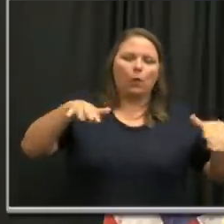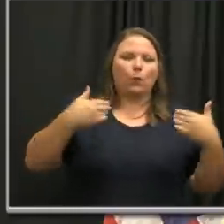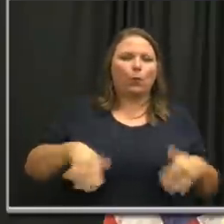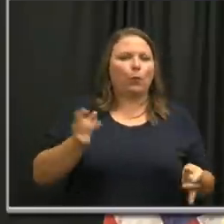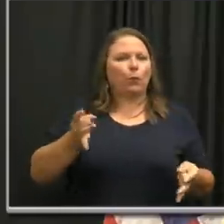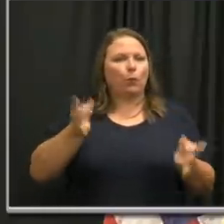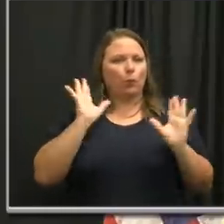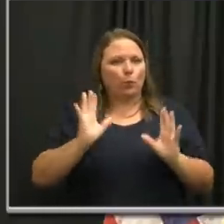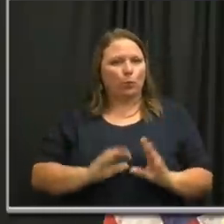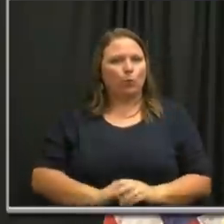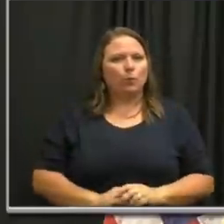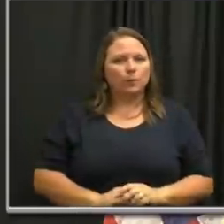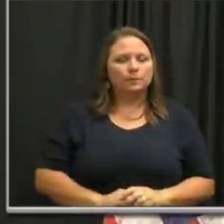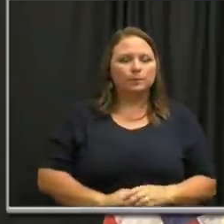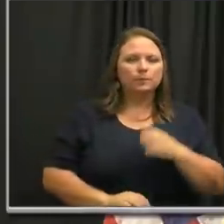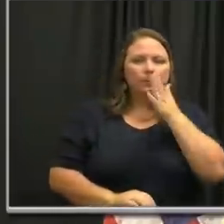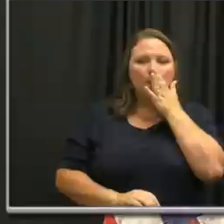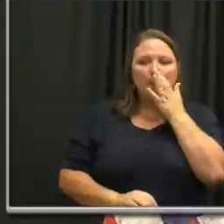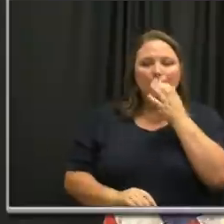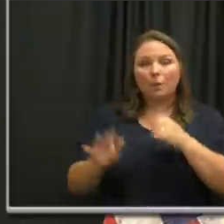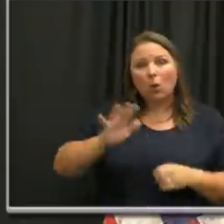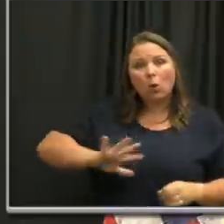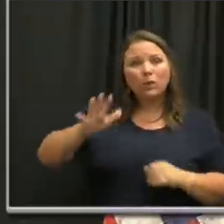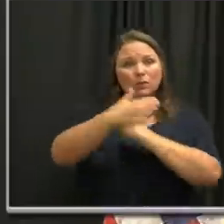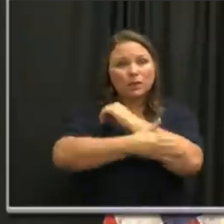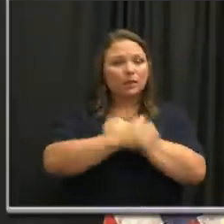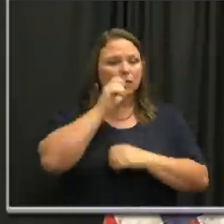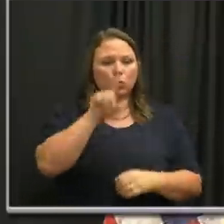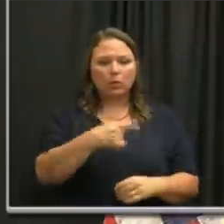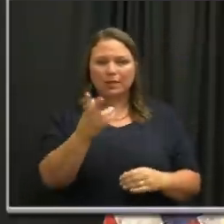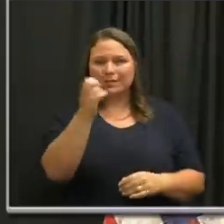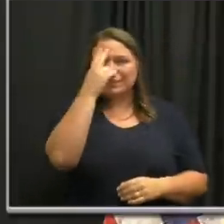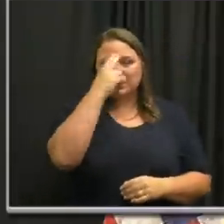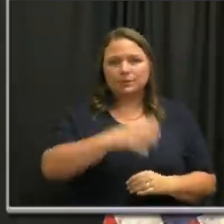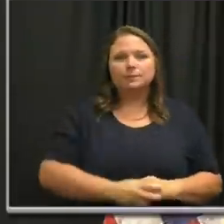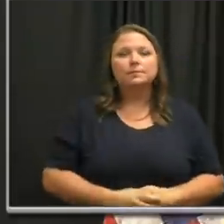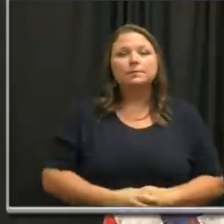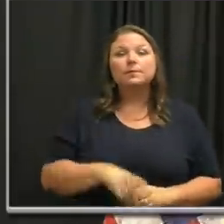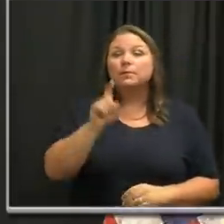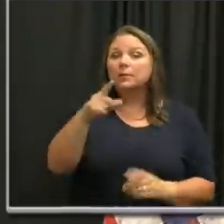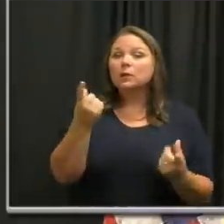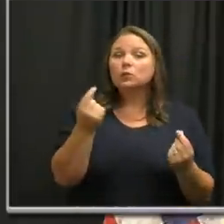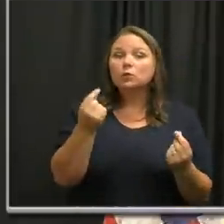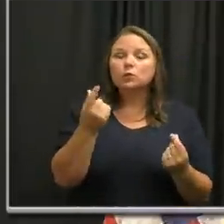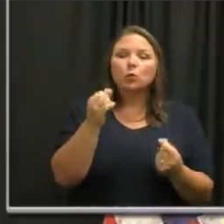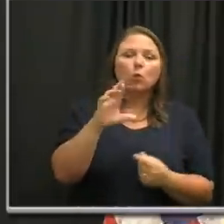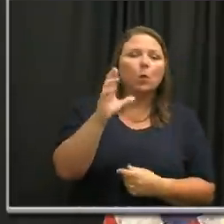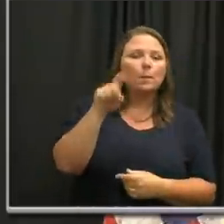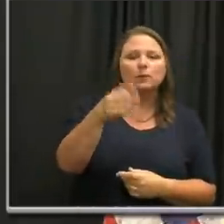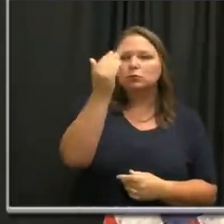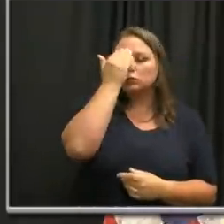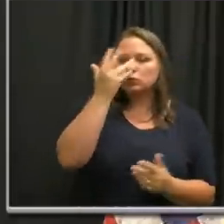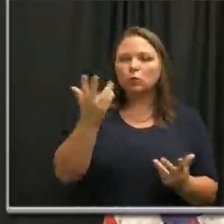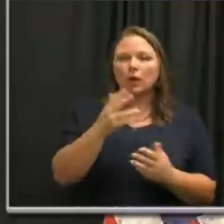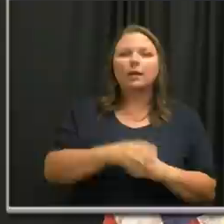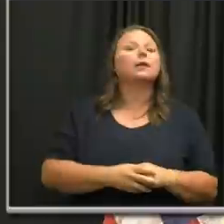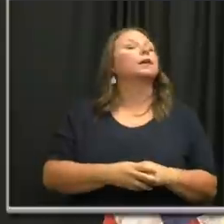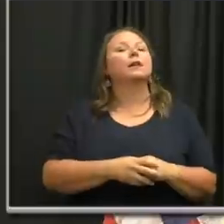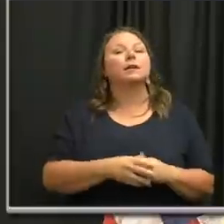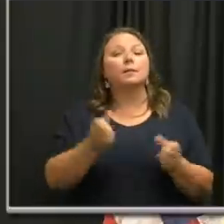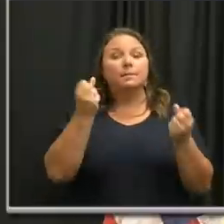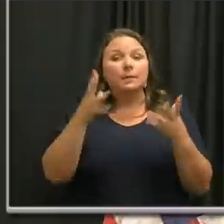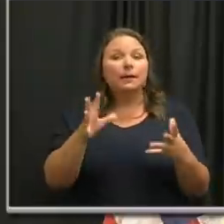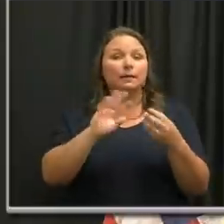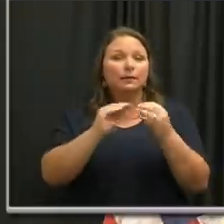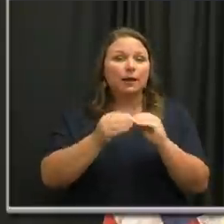tremendously higher than one all over the country. Here's what you need to know. The substantial number of people